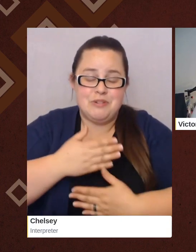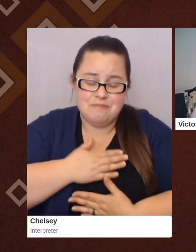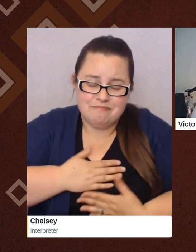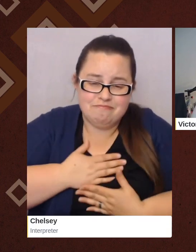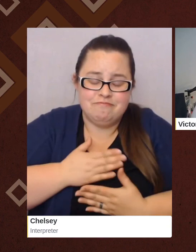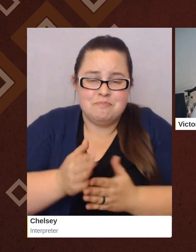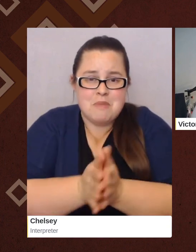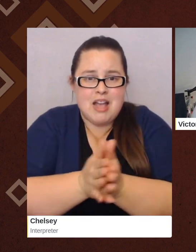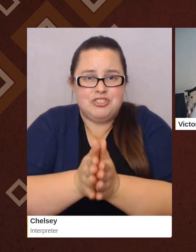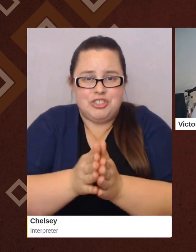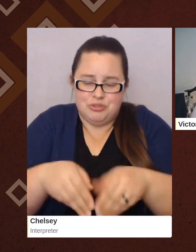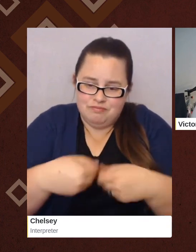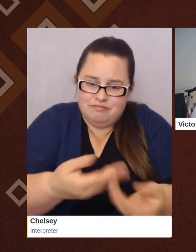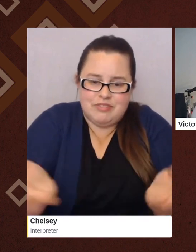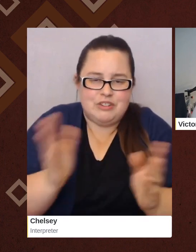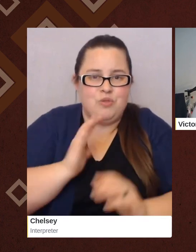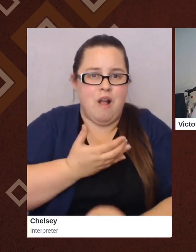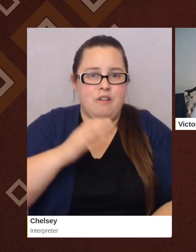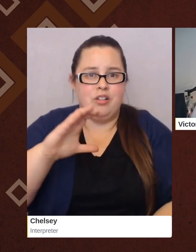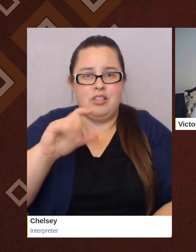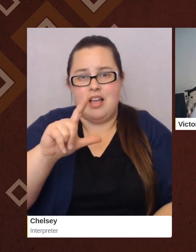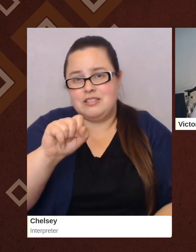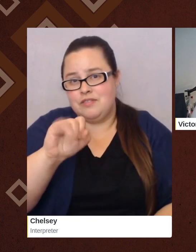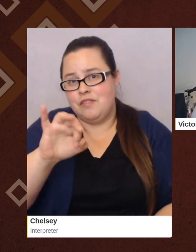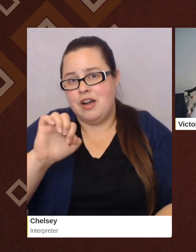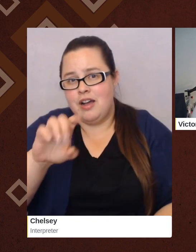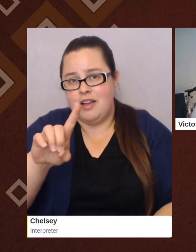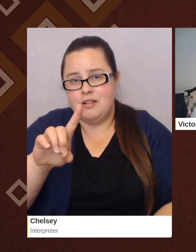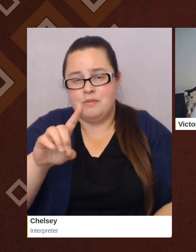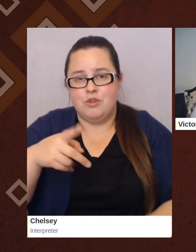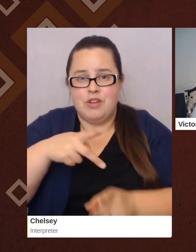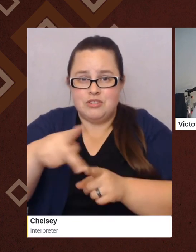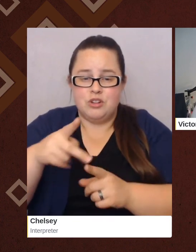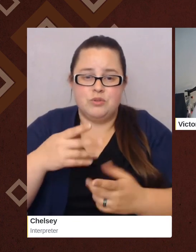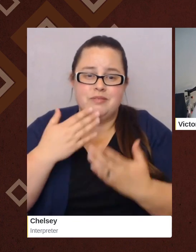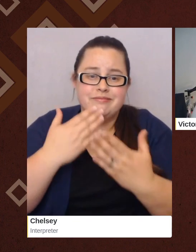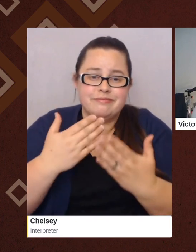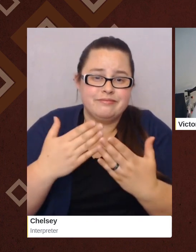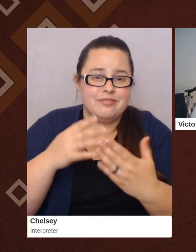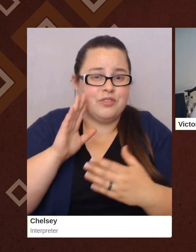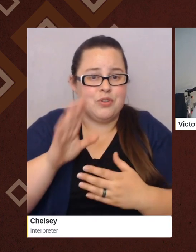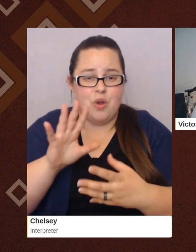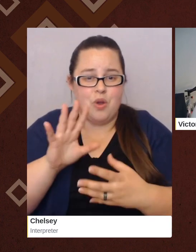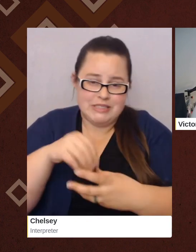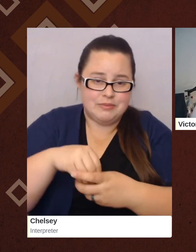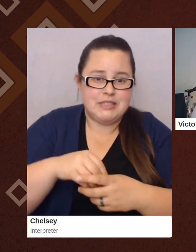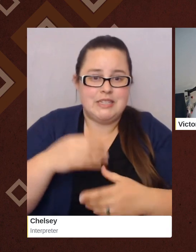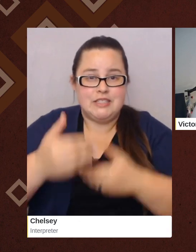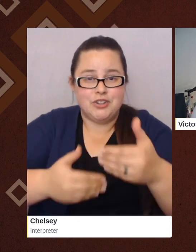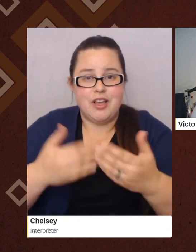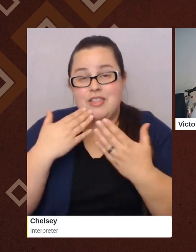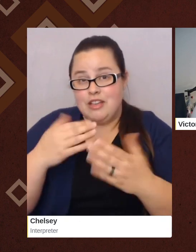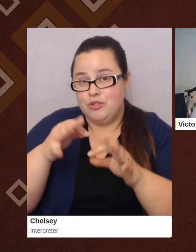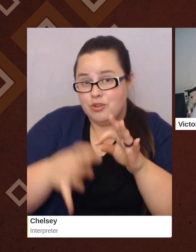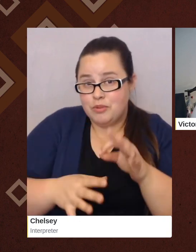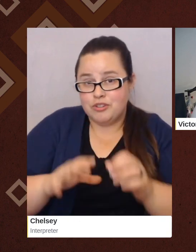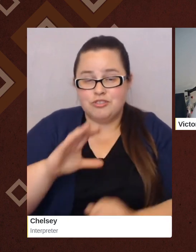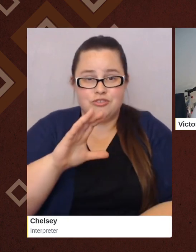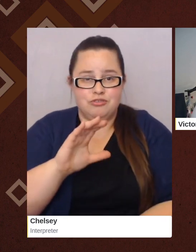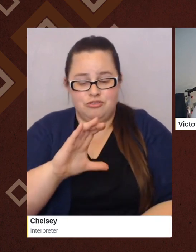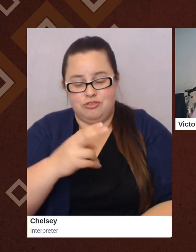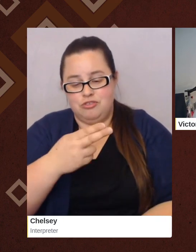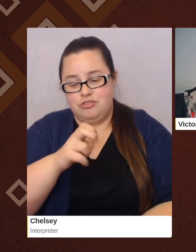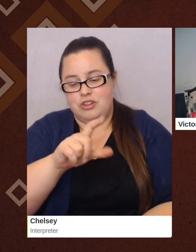classified professionals. We're immensely grateful for your participation in this series. Thank you to our interpreters, Chelsea and Javier.